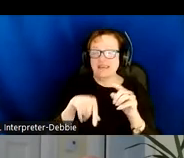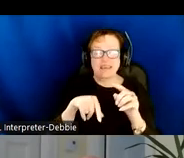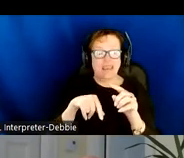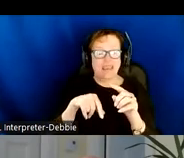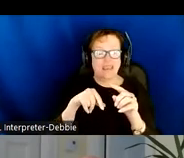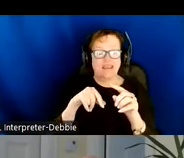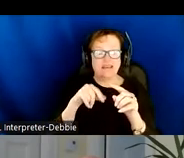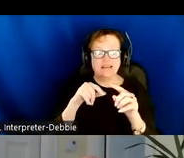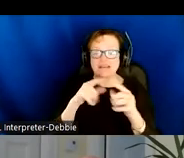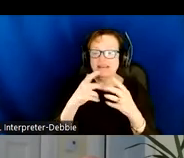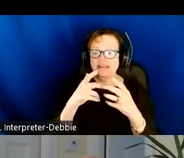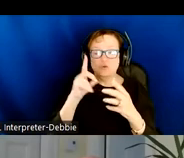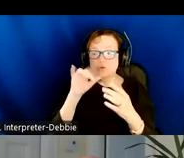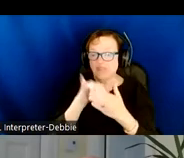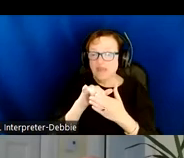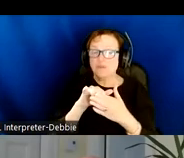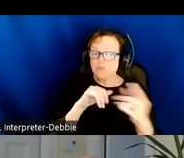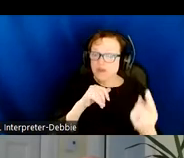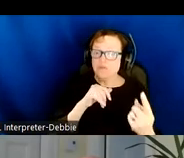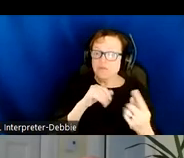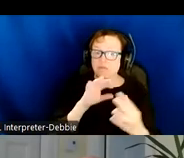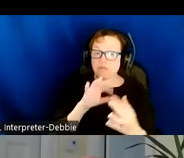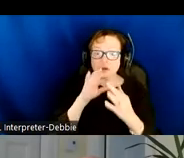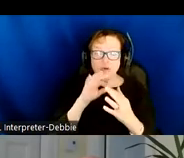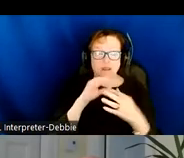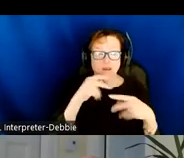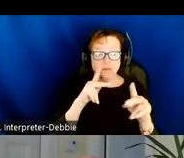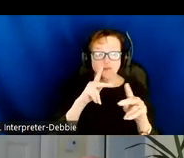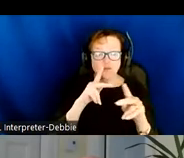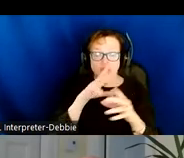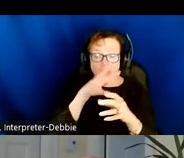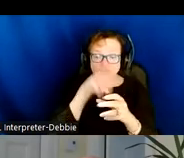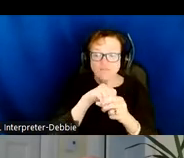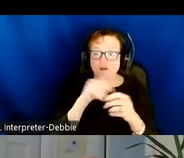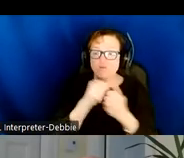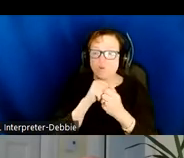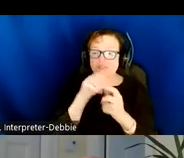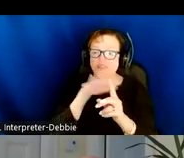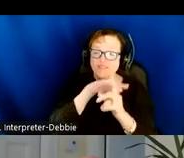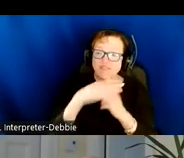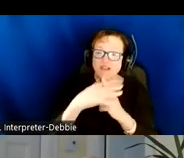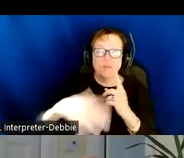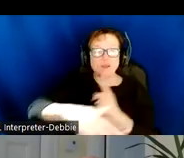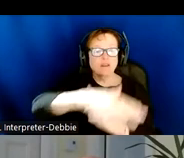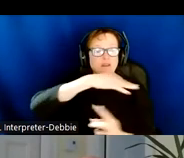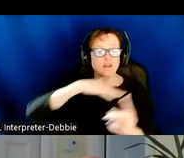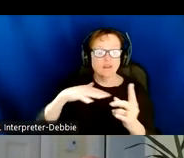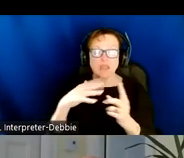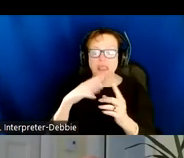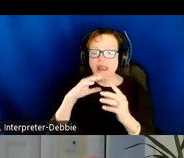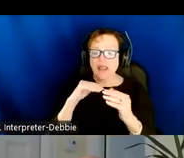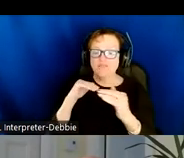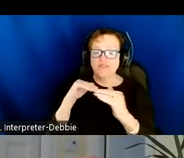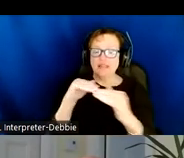It is a unique opportunity to engage in your environment on a level that puts you on an equal playing field